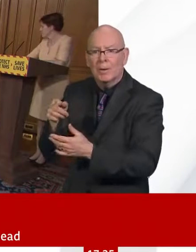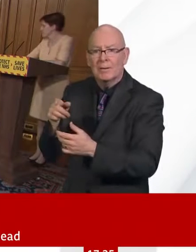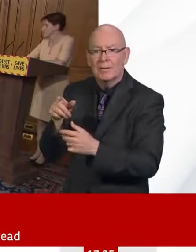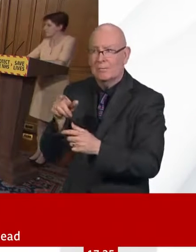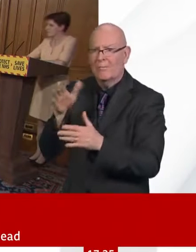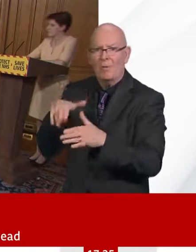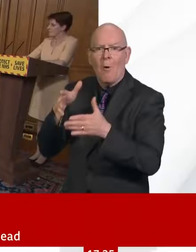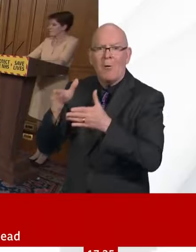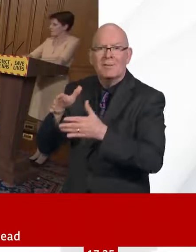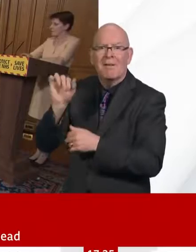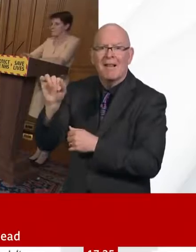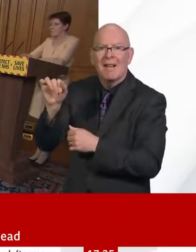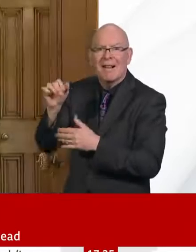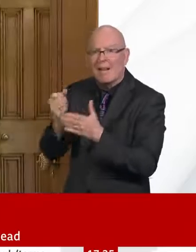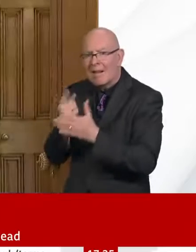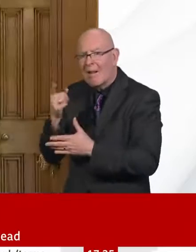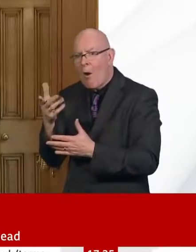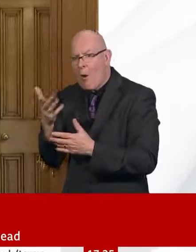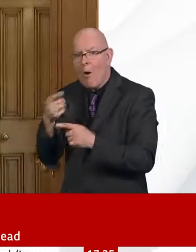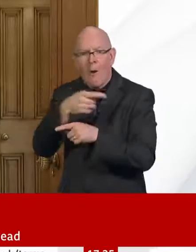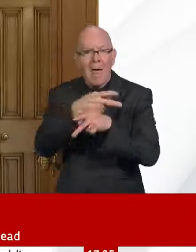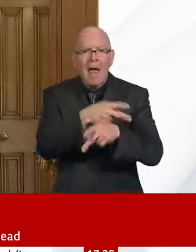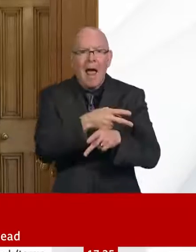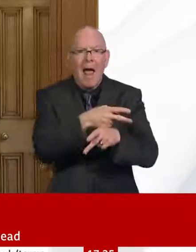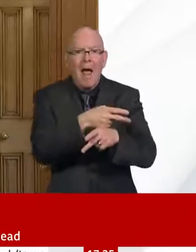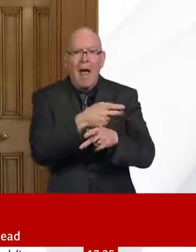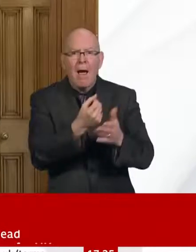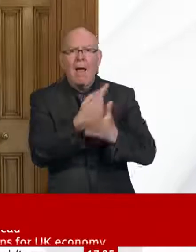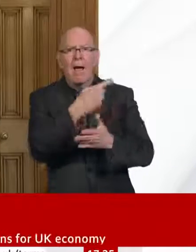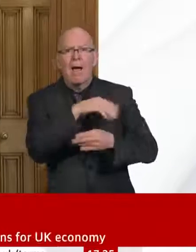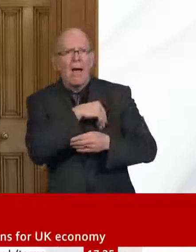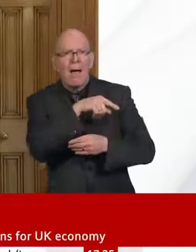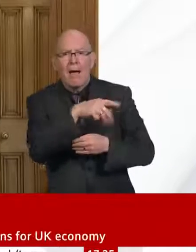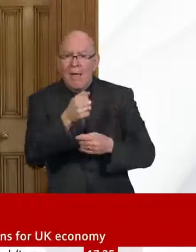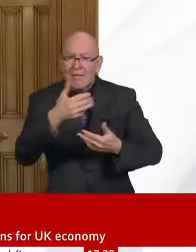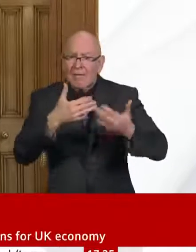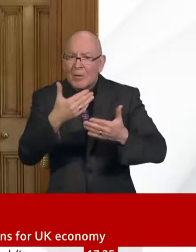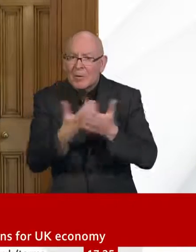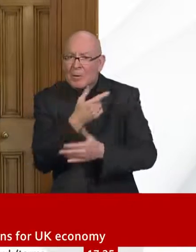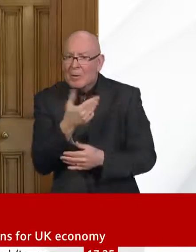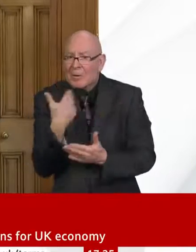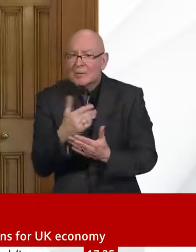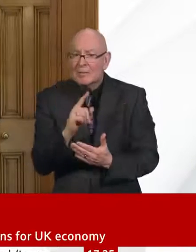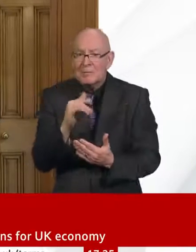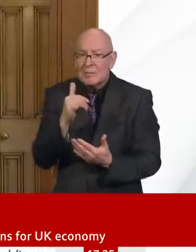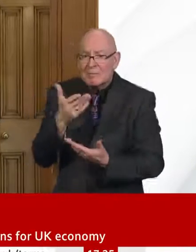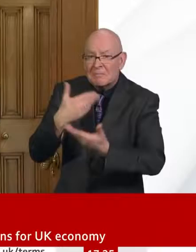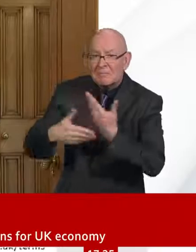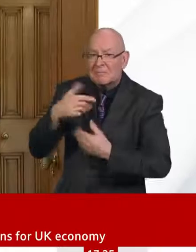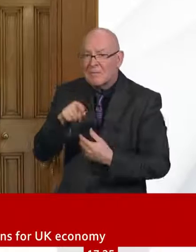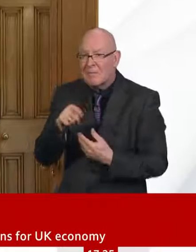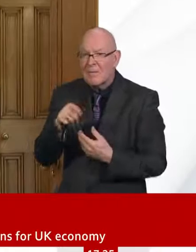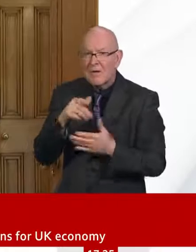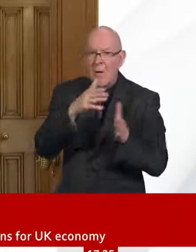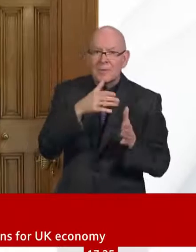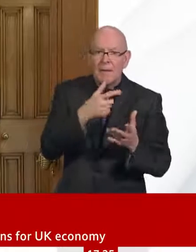Francis, thanks. I mean, I'm not, I mean, you're kind of drawing me into writing future budgets here today, which is probably a difficult thing to do. But